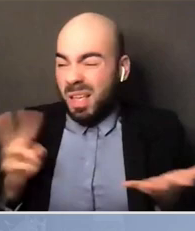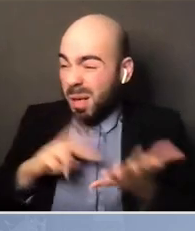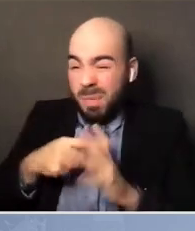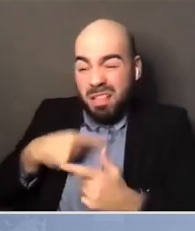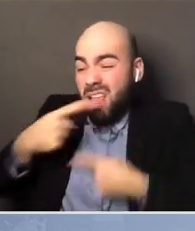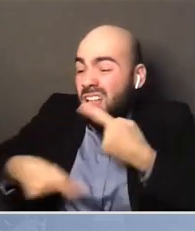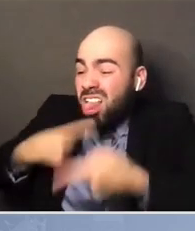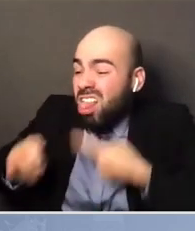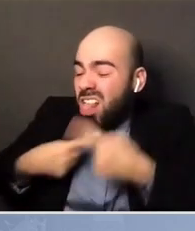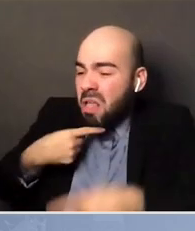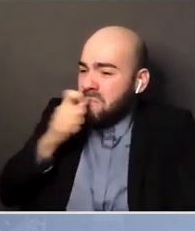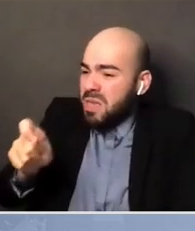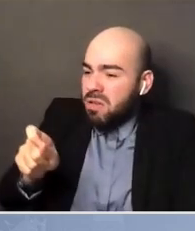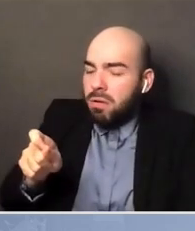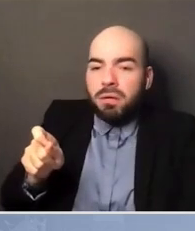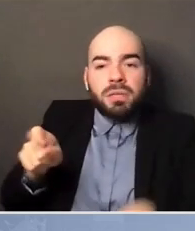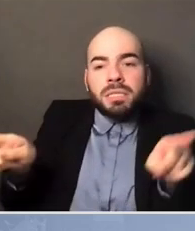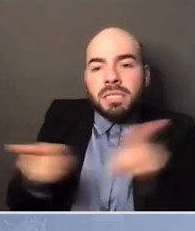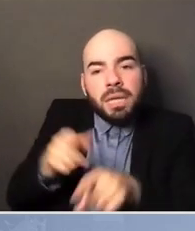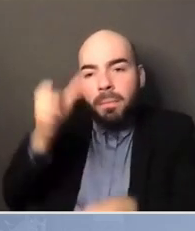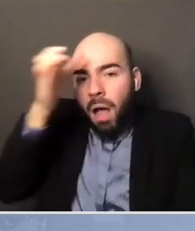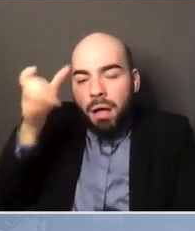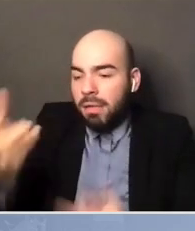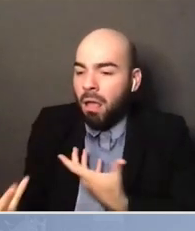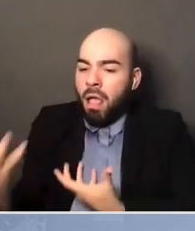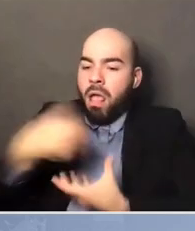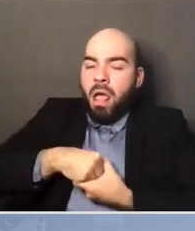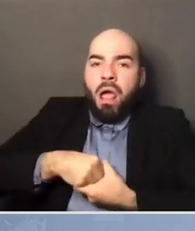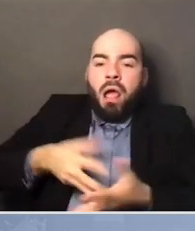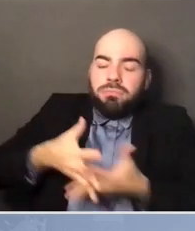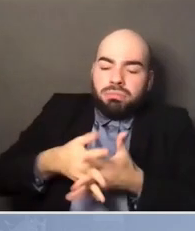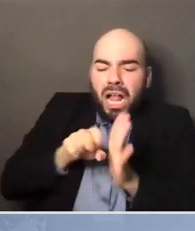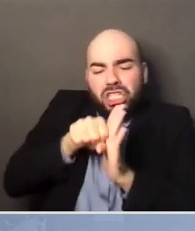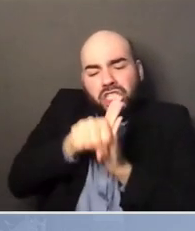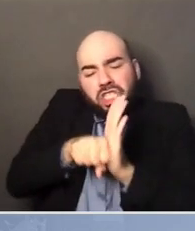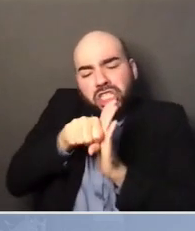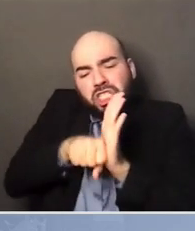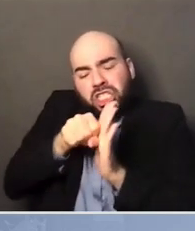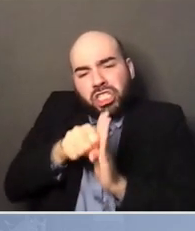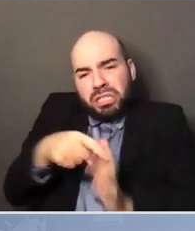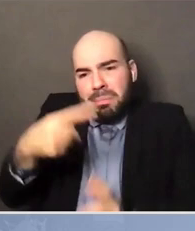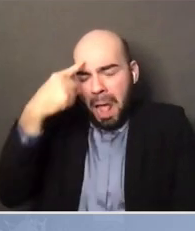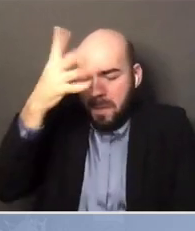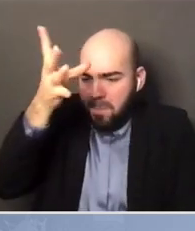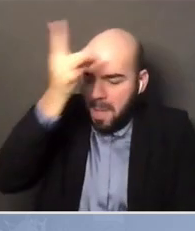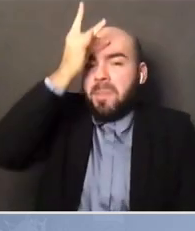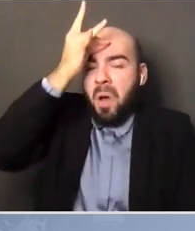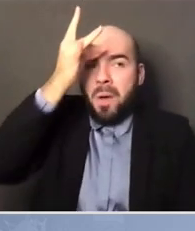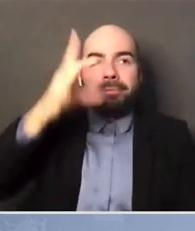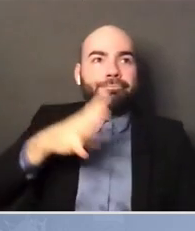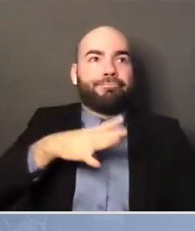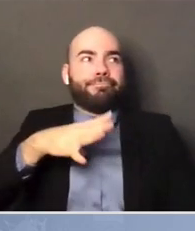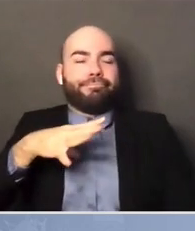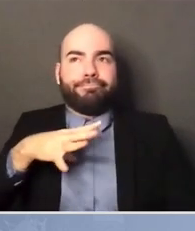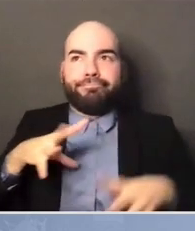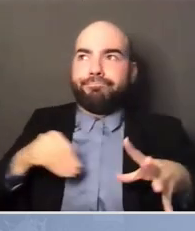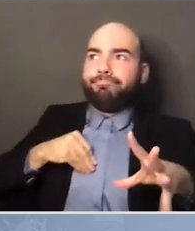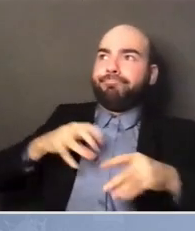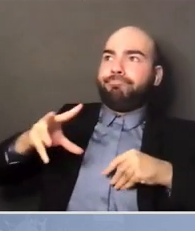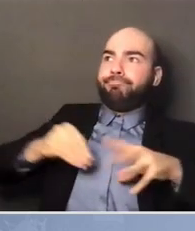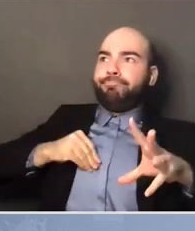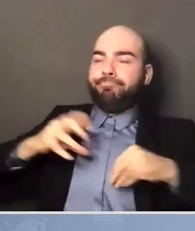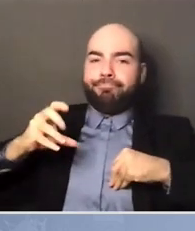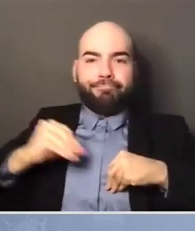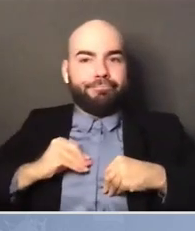that carries over to when they're adults. And they start thinking, well, you know, I have no say over this. I have no